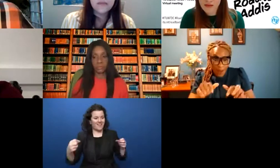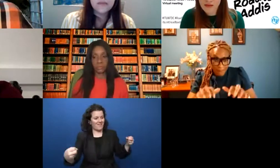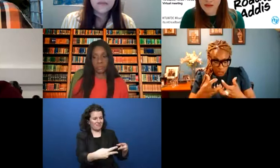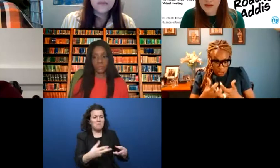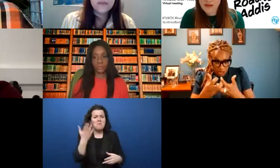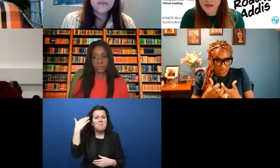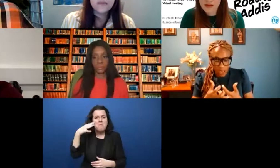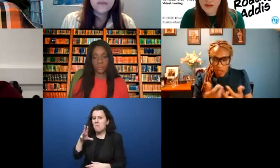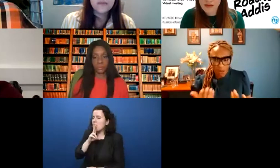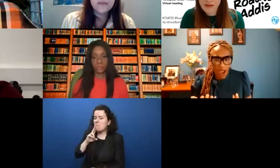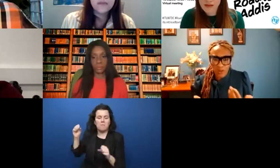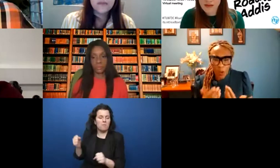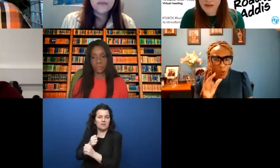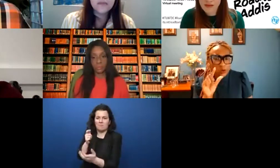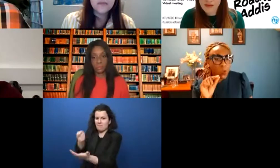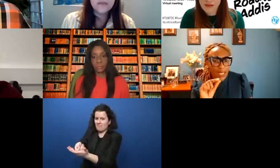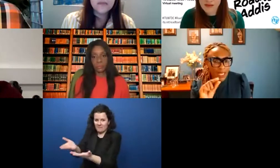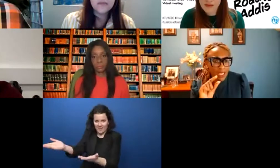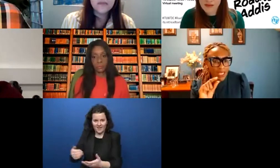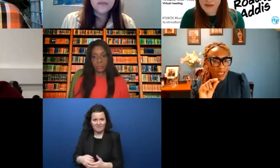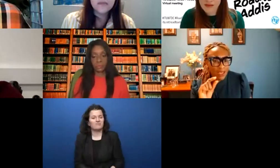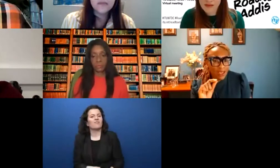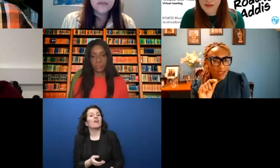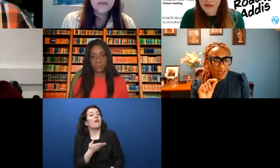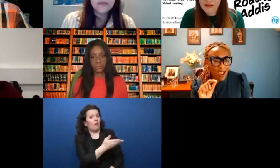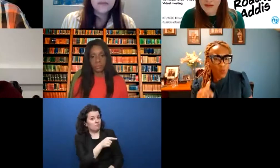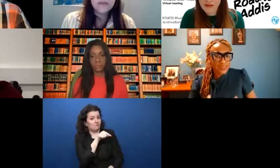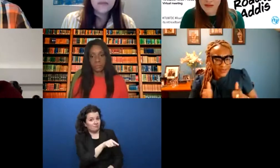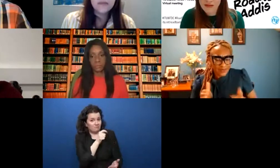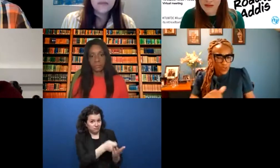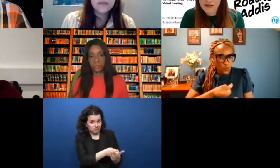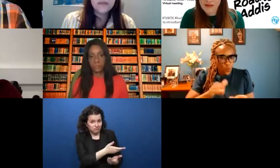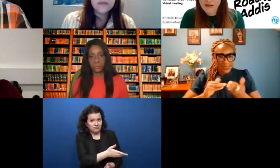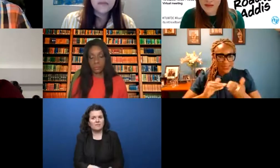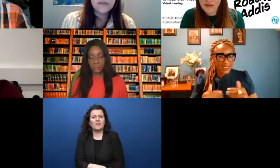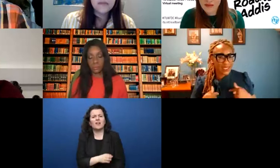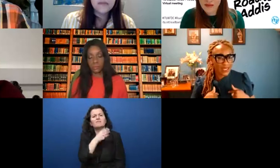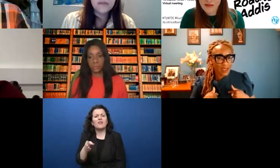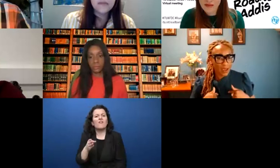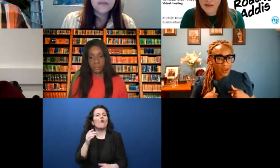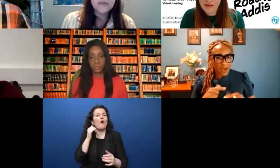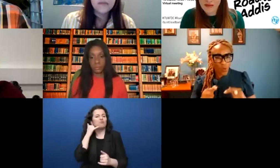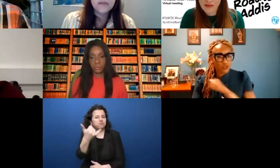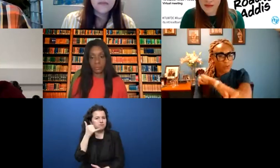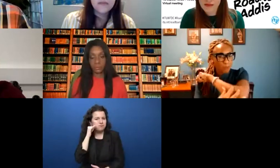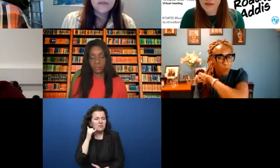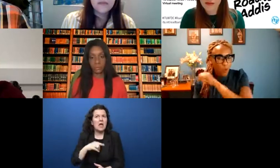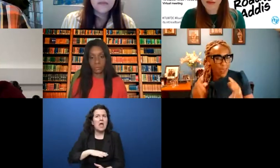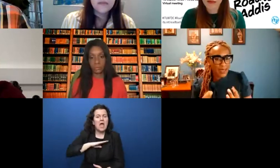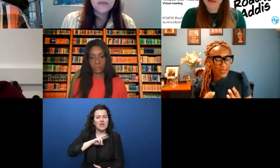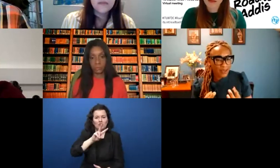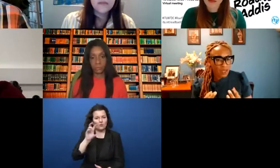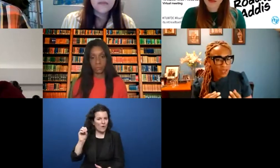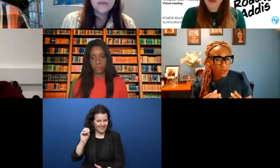And then I got my first TTY machine to make telephone calls when I was 20. I was living in New York City,